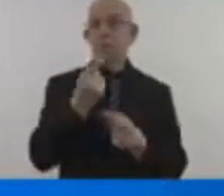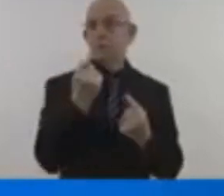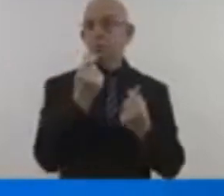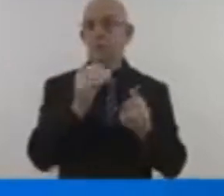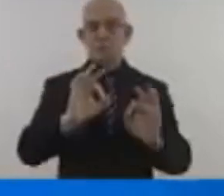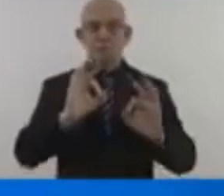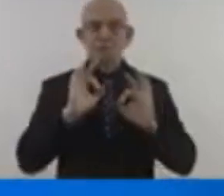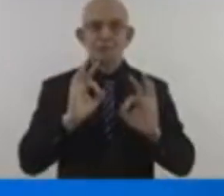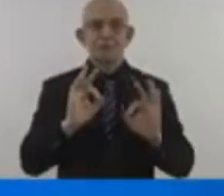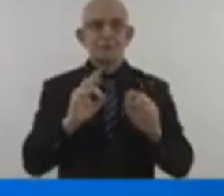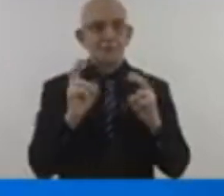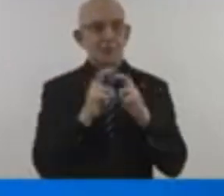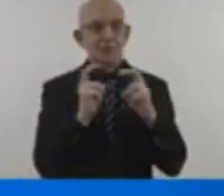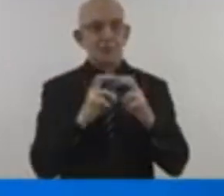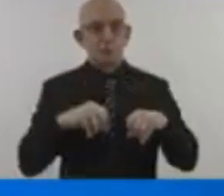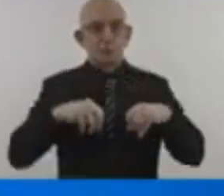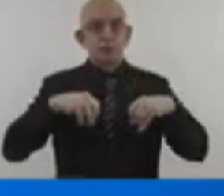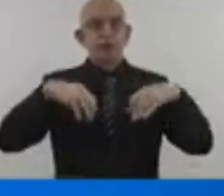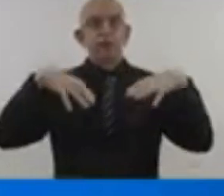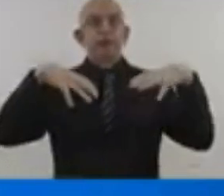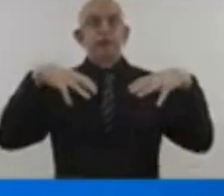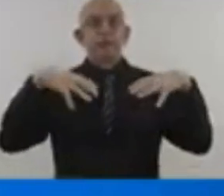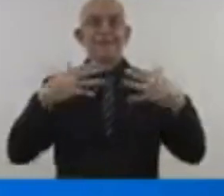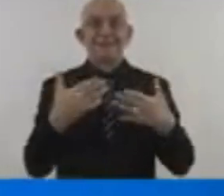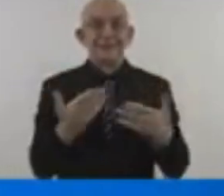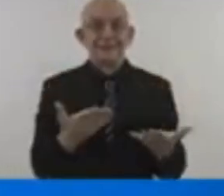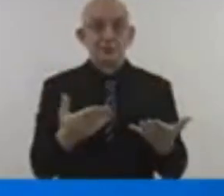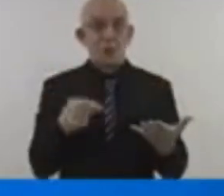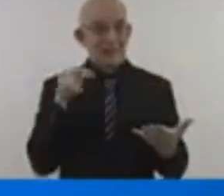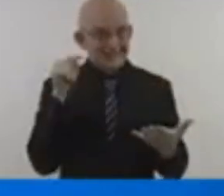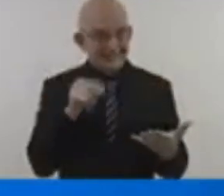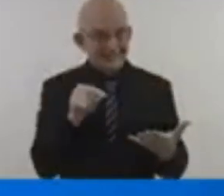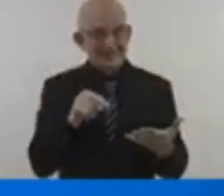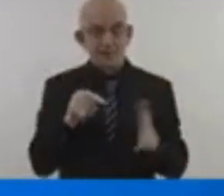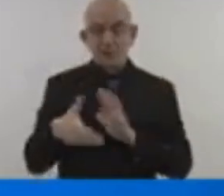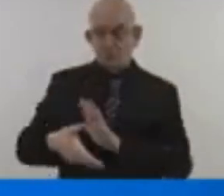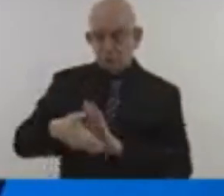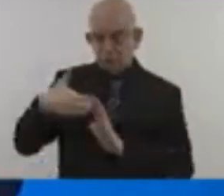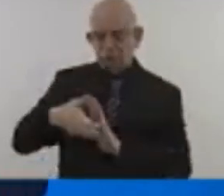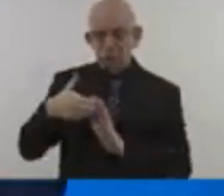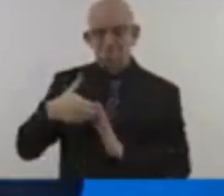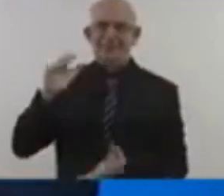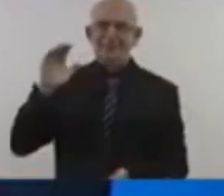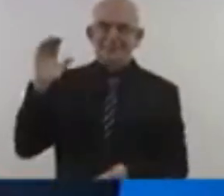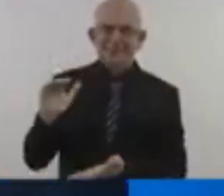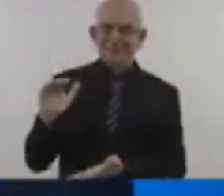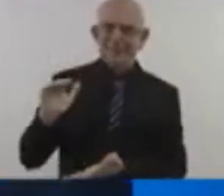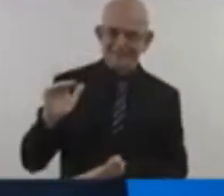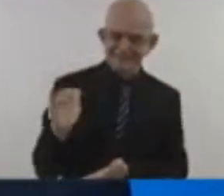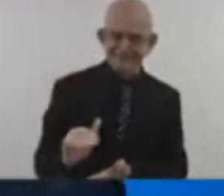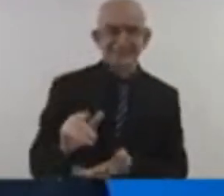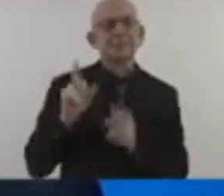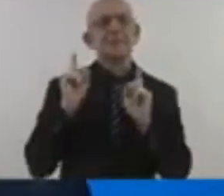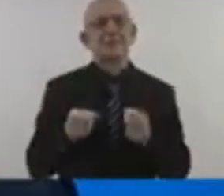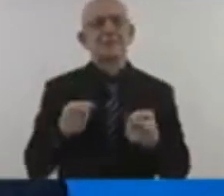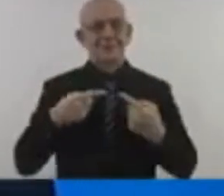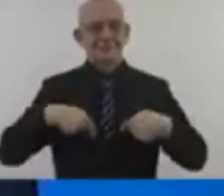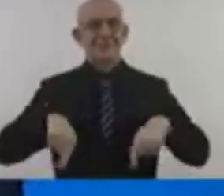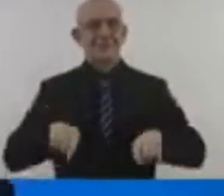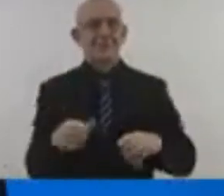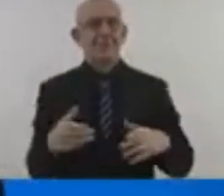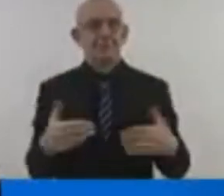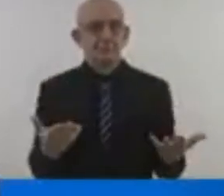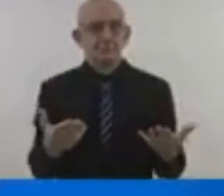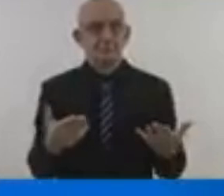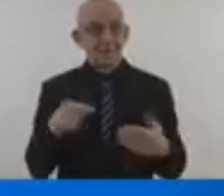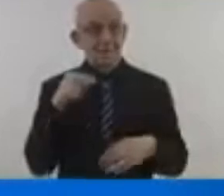no business and no government can stop it. But you can and must ensure it is